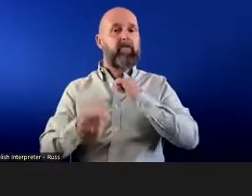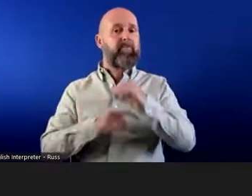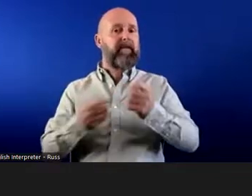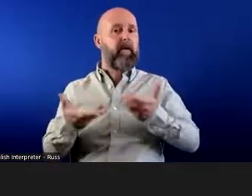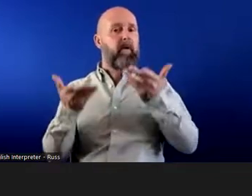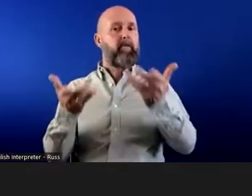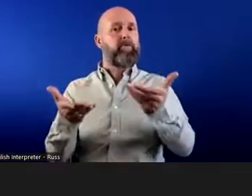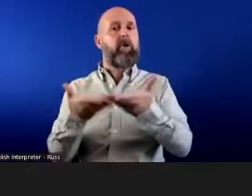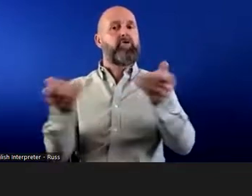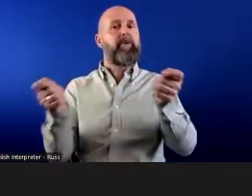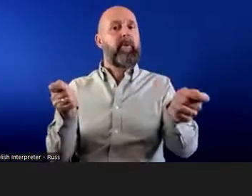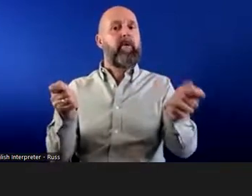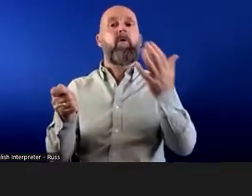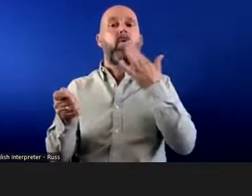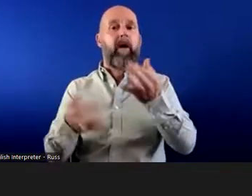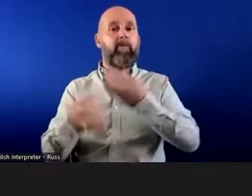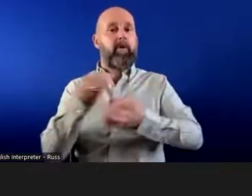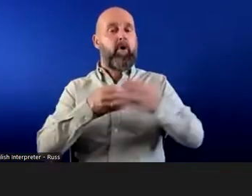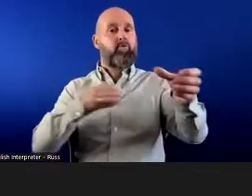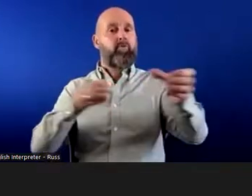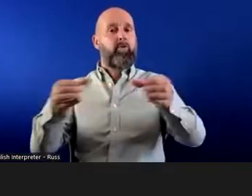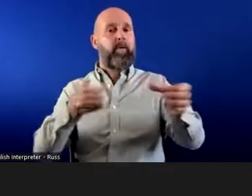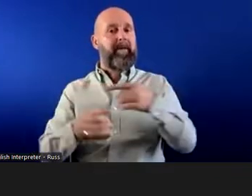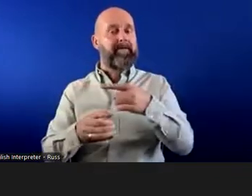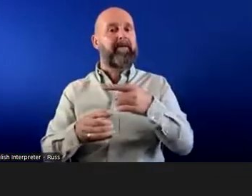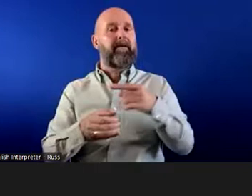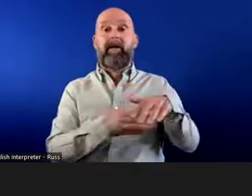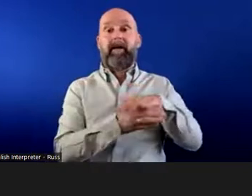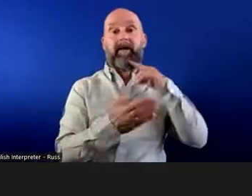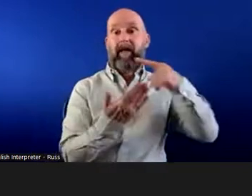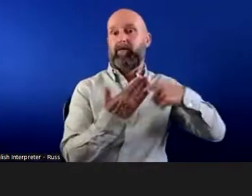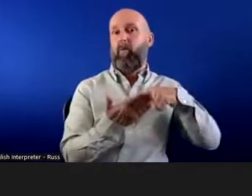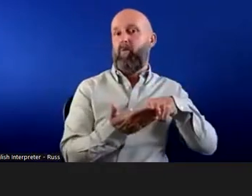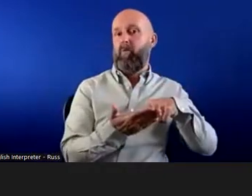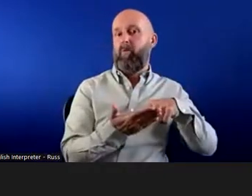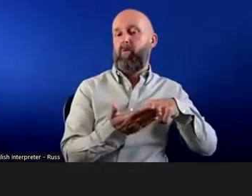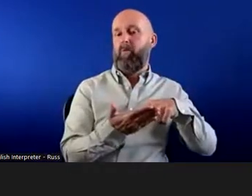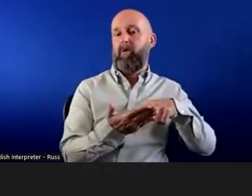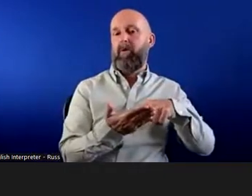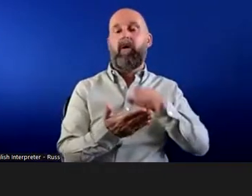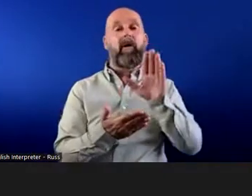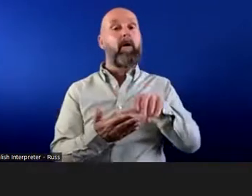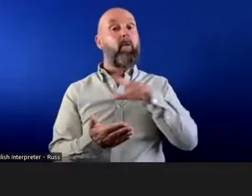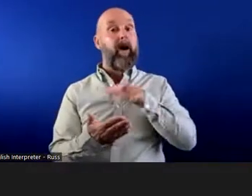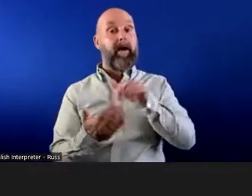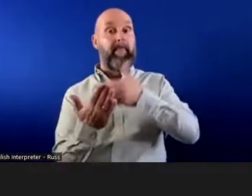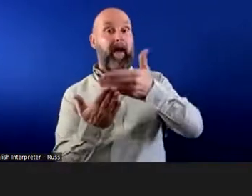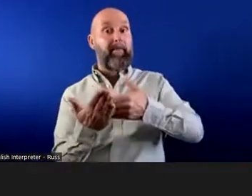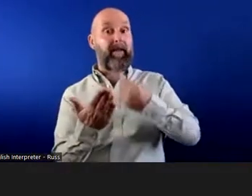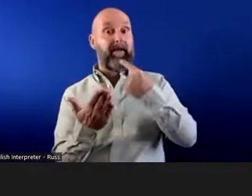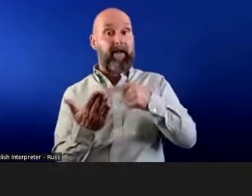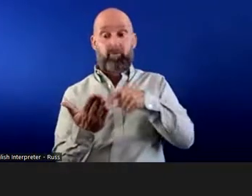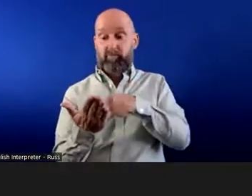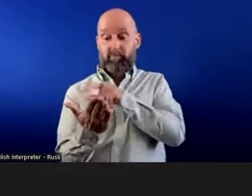adjustment during their recruitment procedure. And I would also say it's really helpful to state on the application form